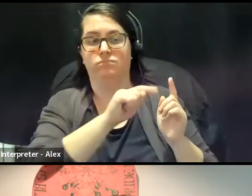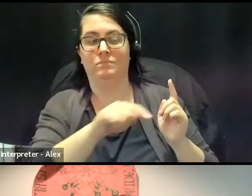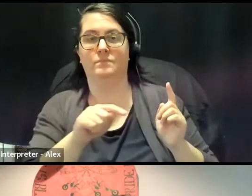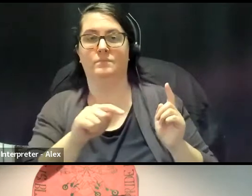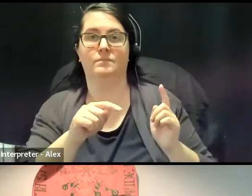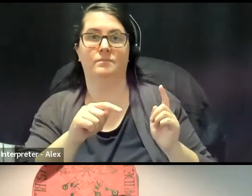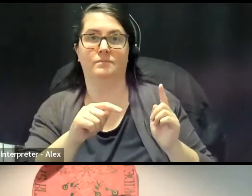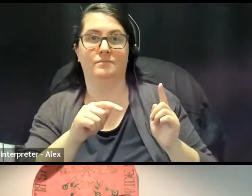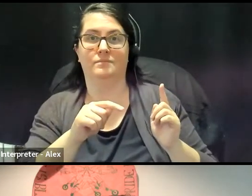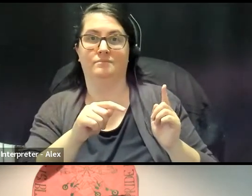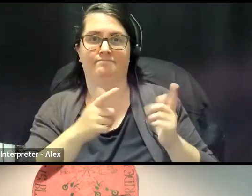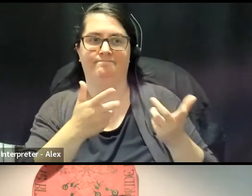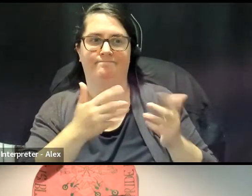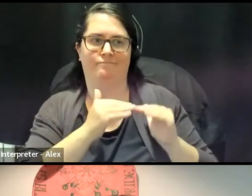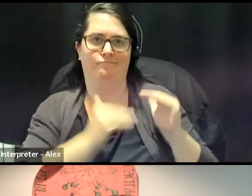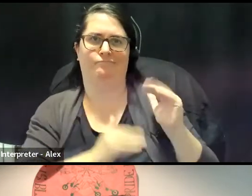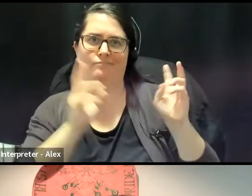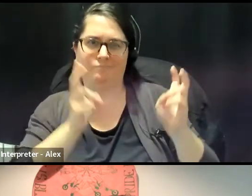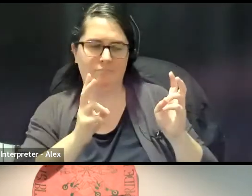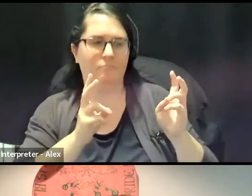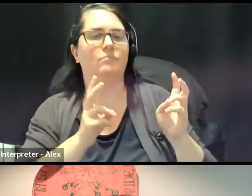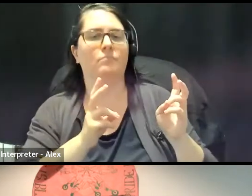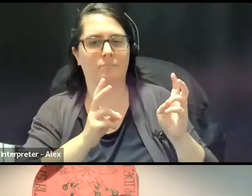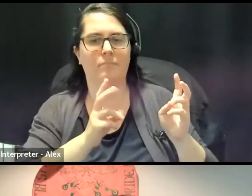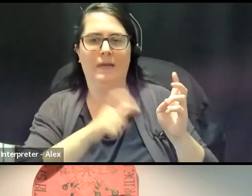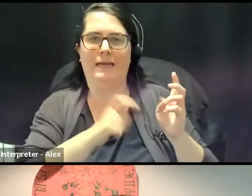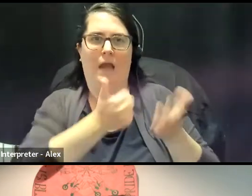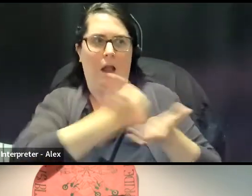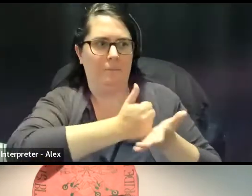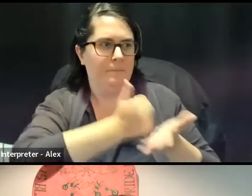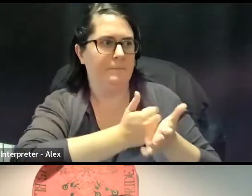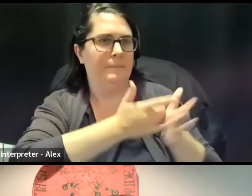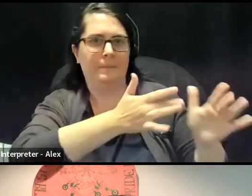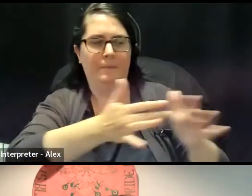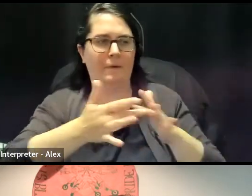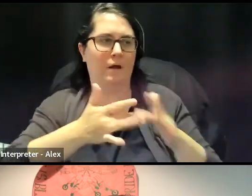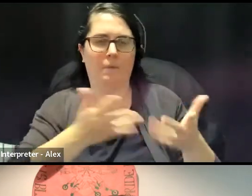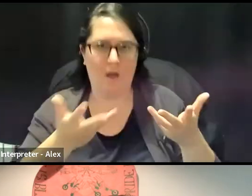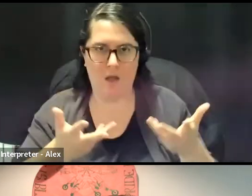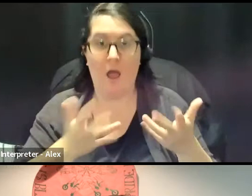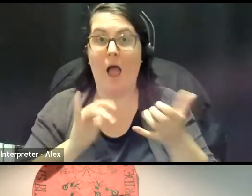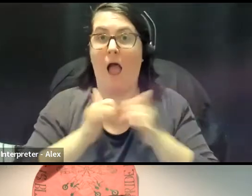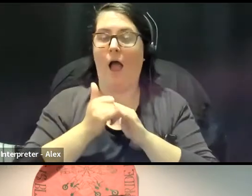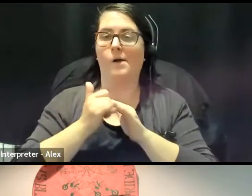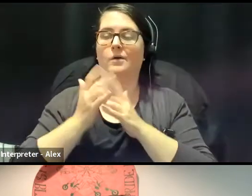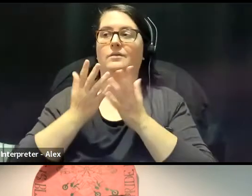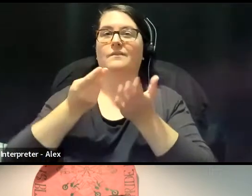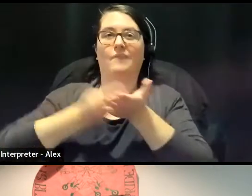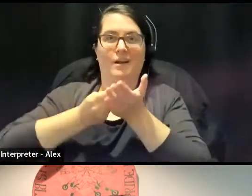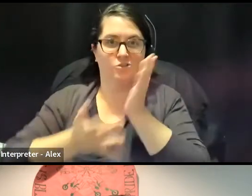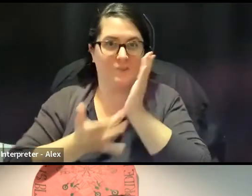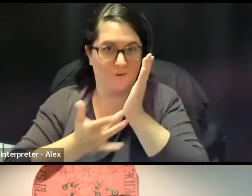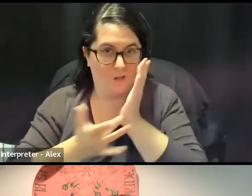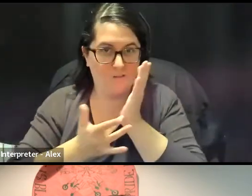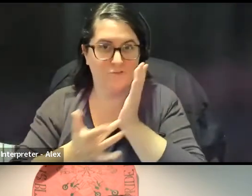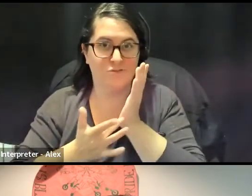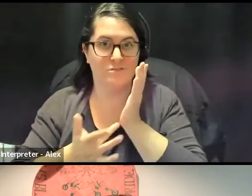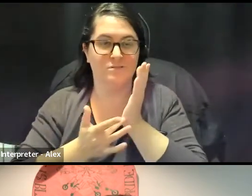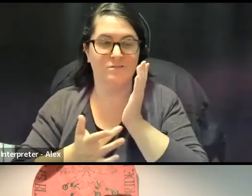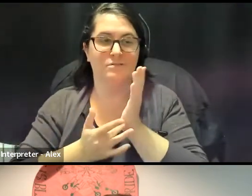disenfranchised, right? And using that, you know, through financial technology and the way that's being